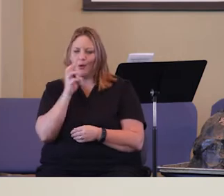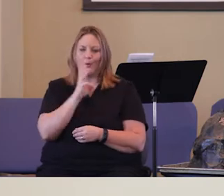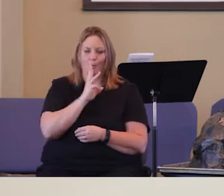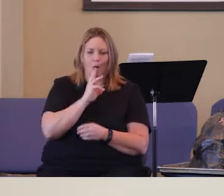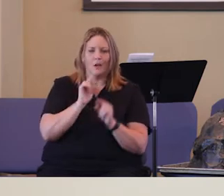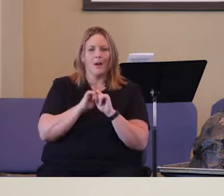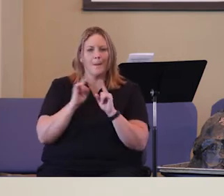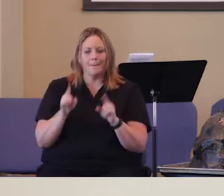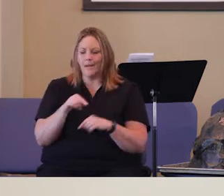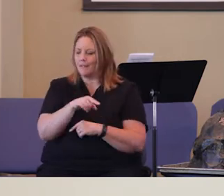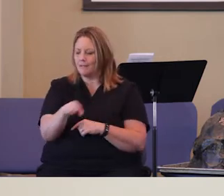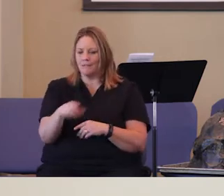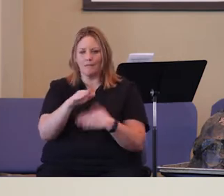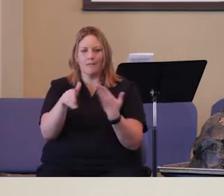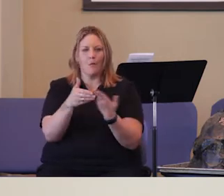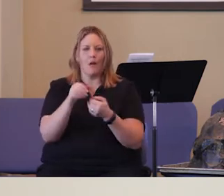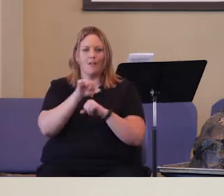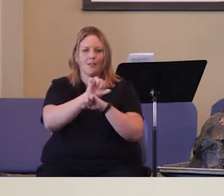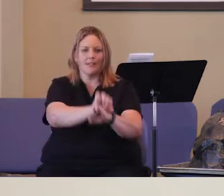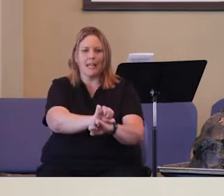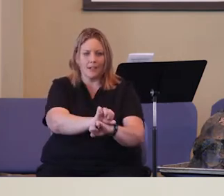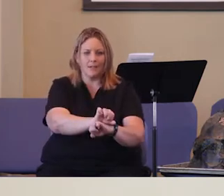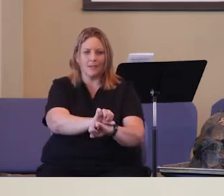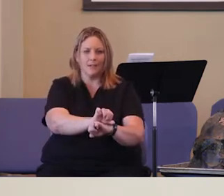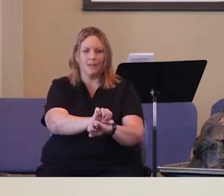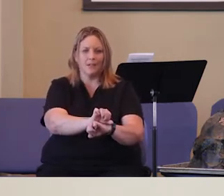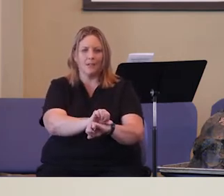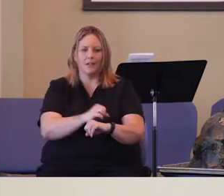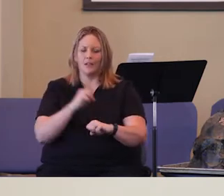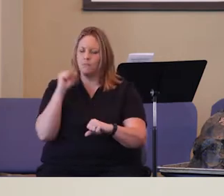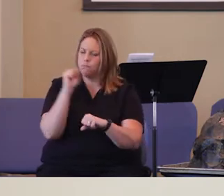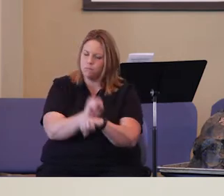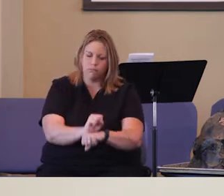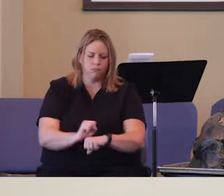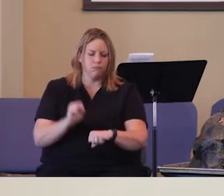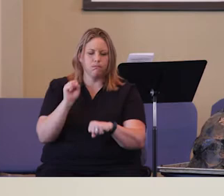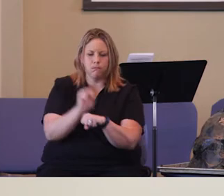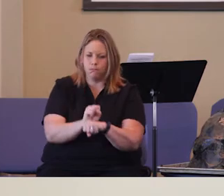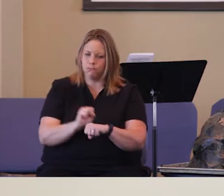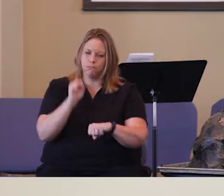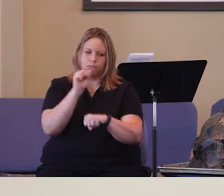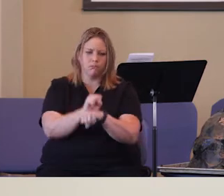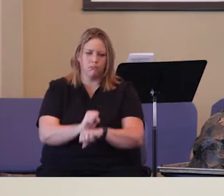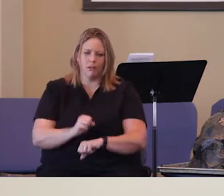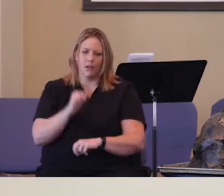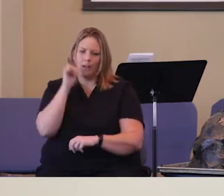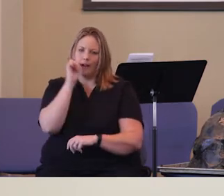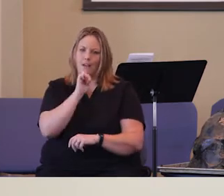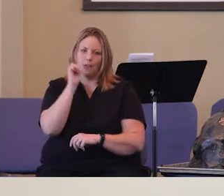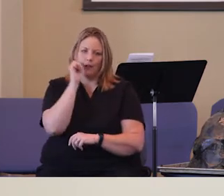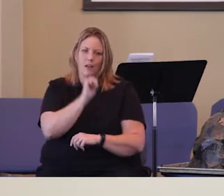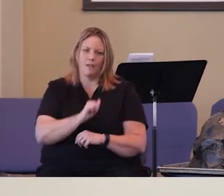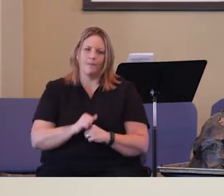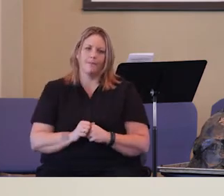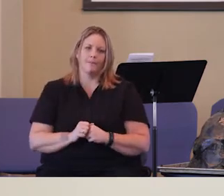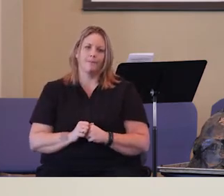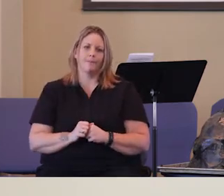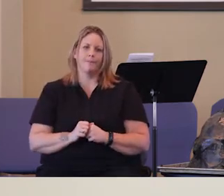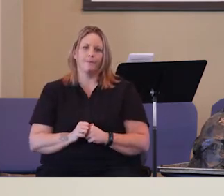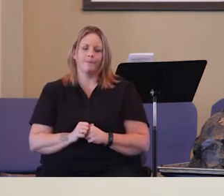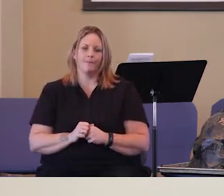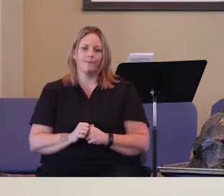yes. But they were slaves. They were to do hard manual labor day in and day out.